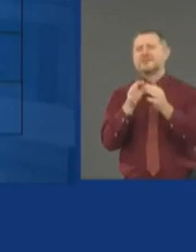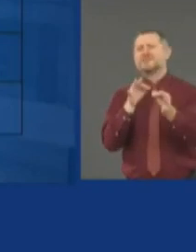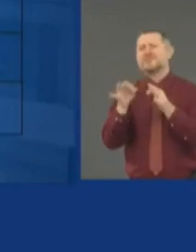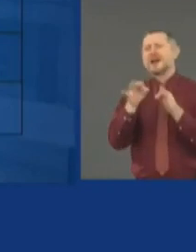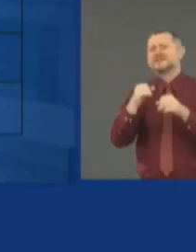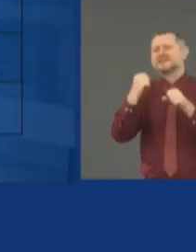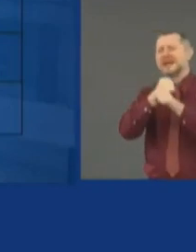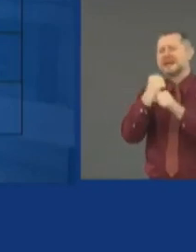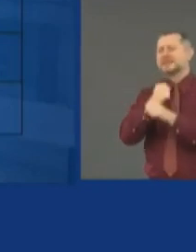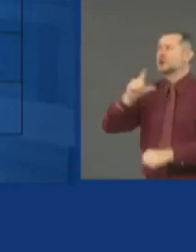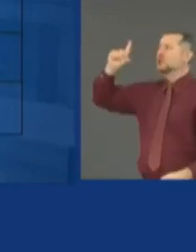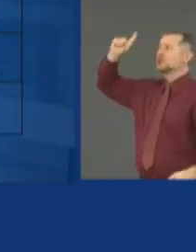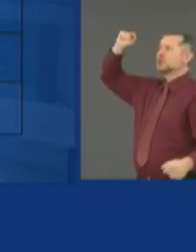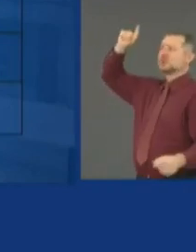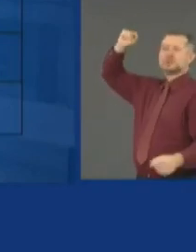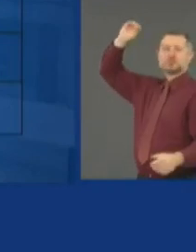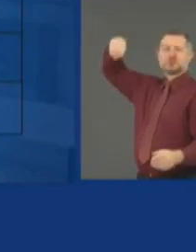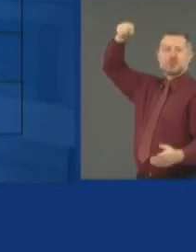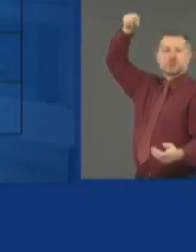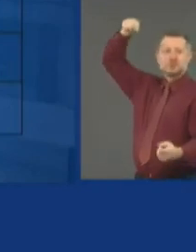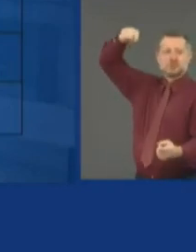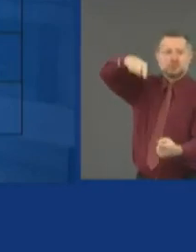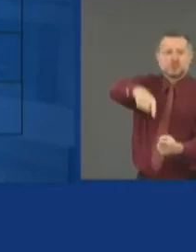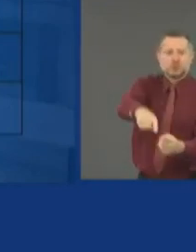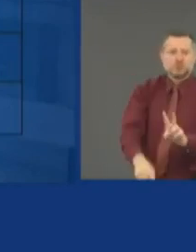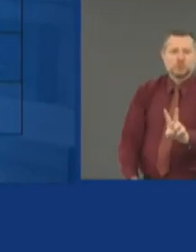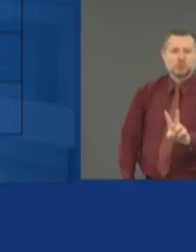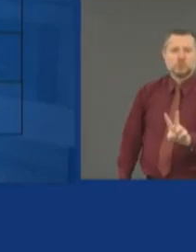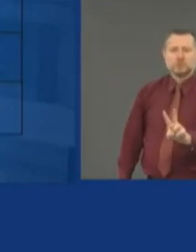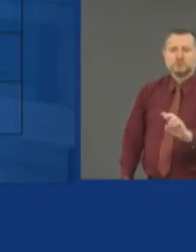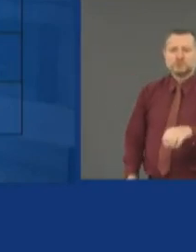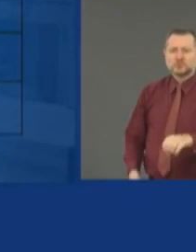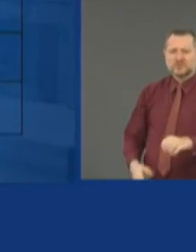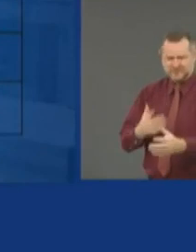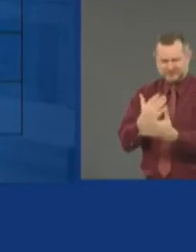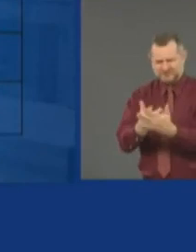Everything we have done is smart and is working.